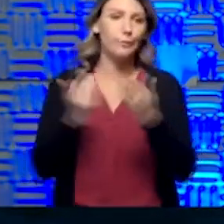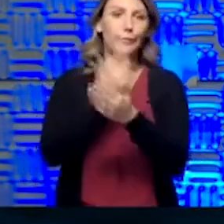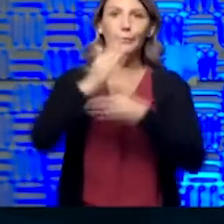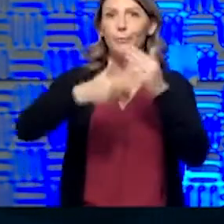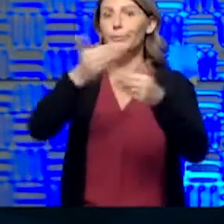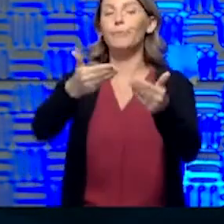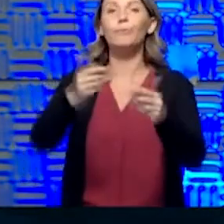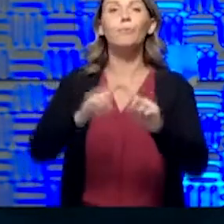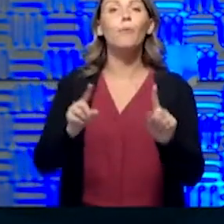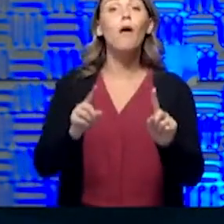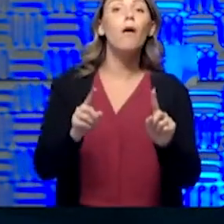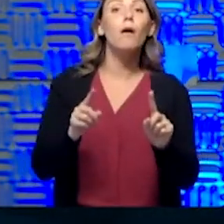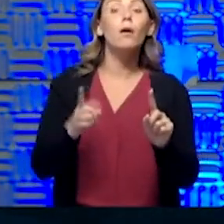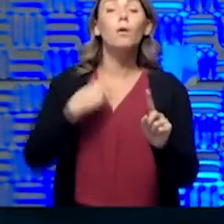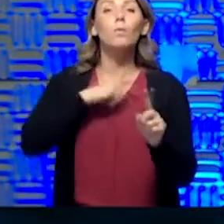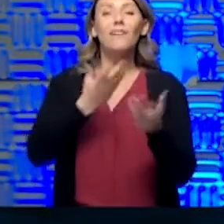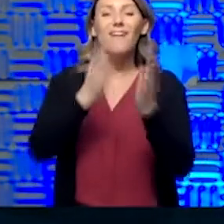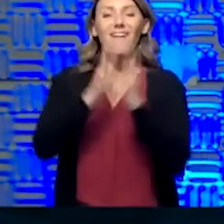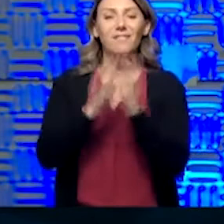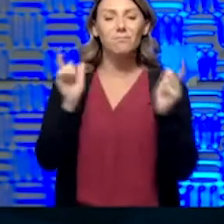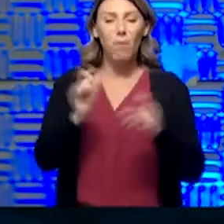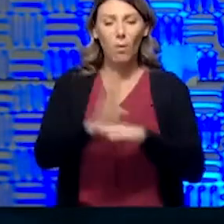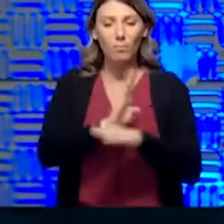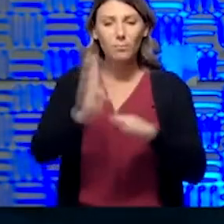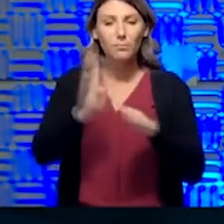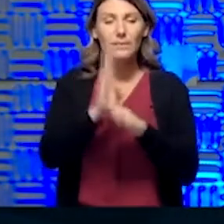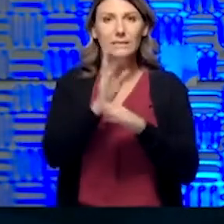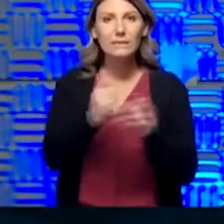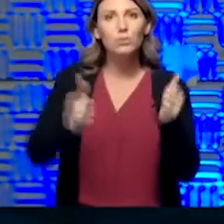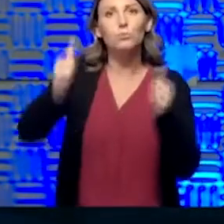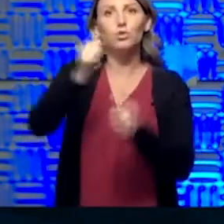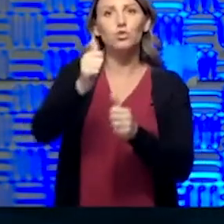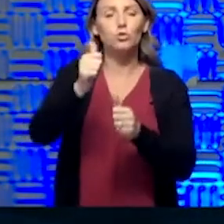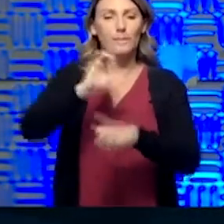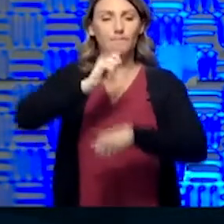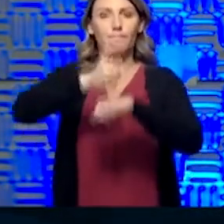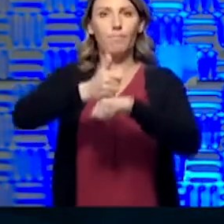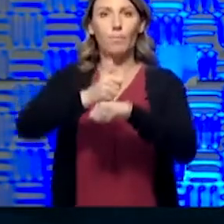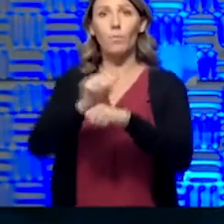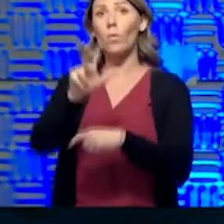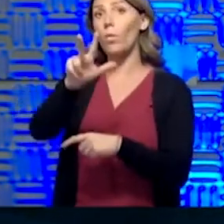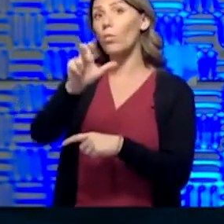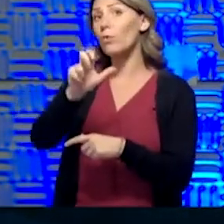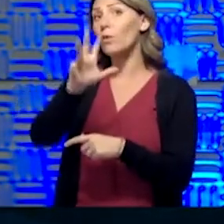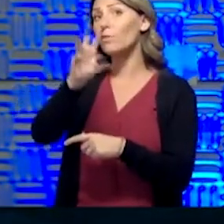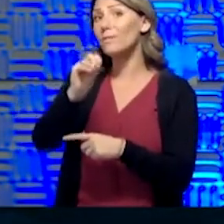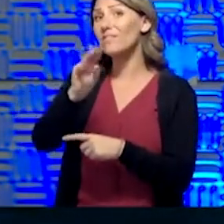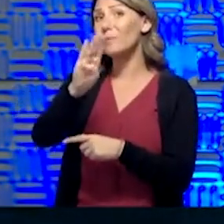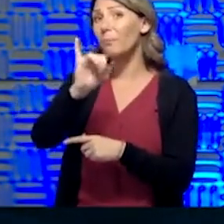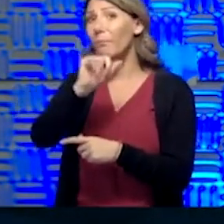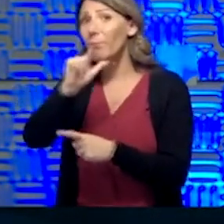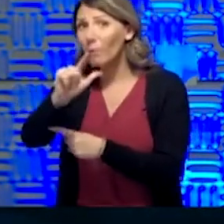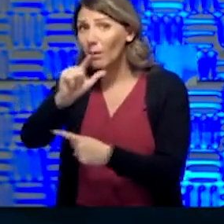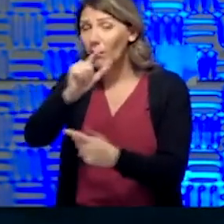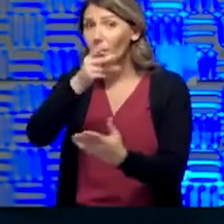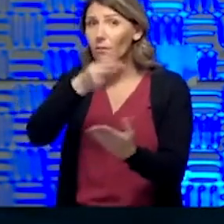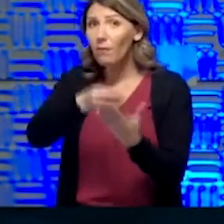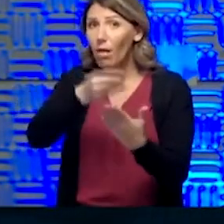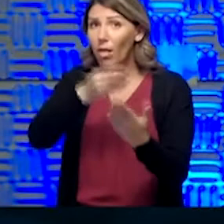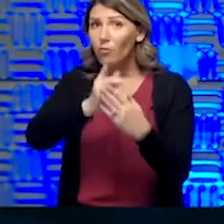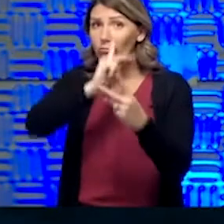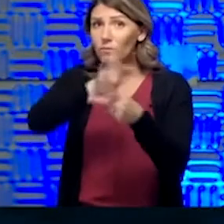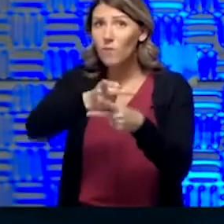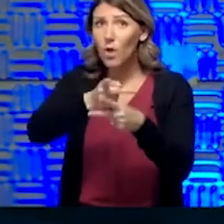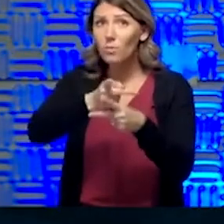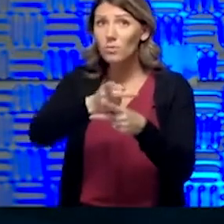But we also asked the Small Business Administration to administer $350 billion of loans in